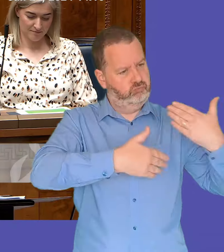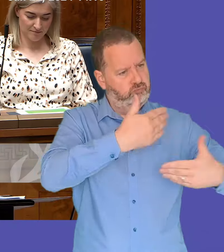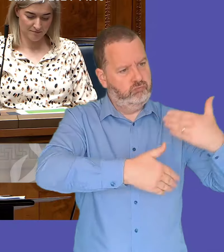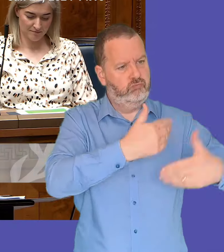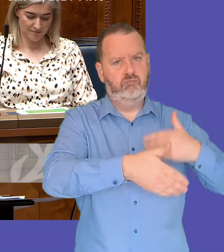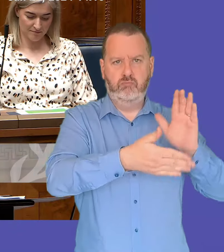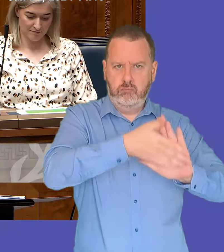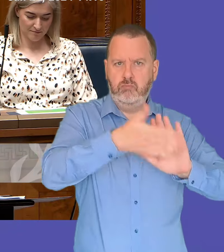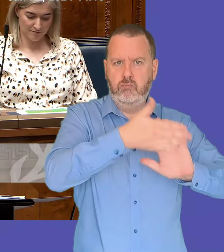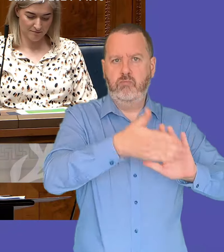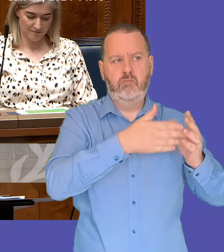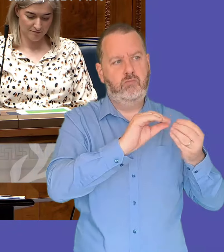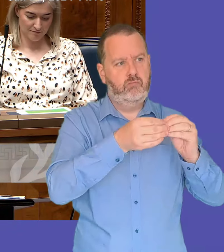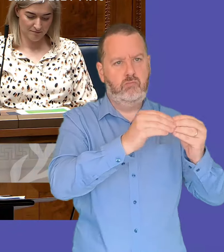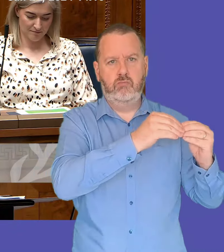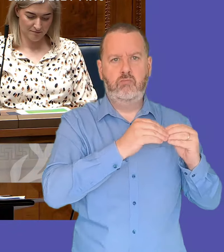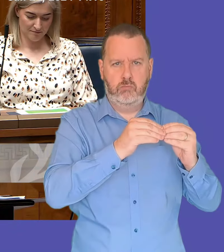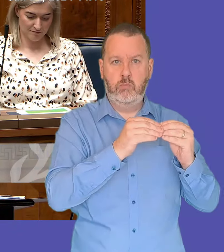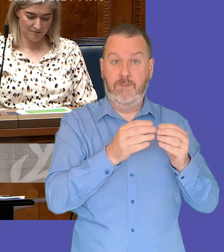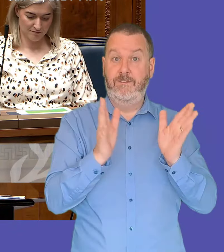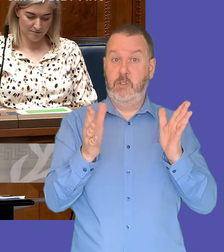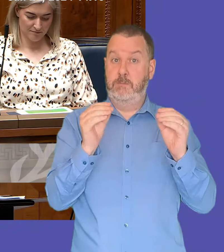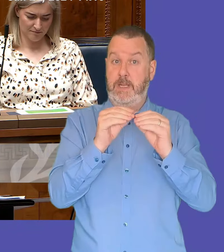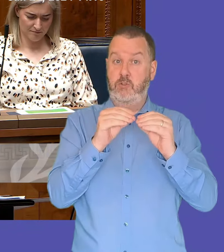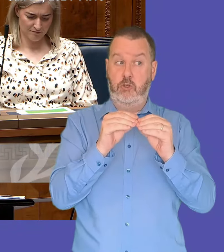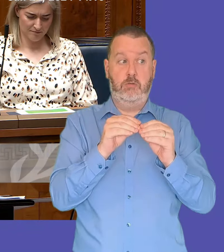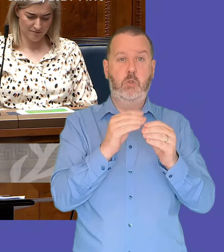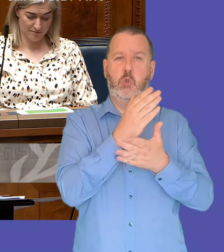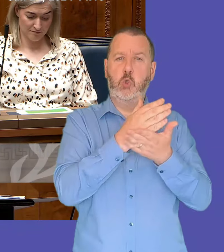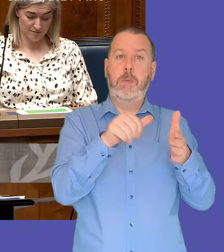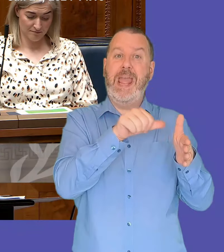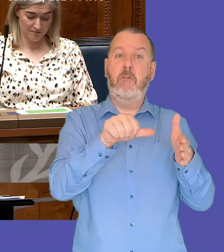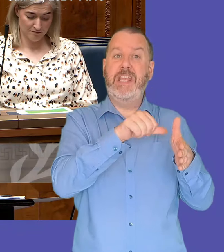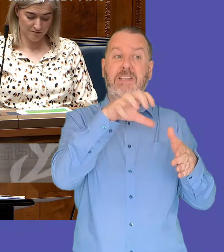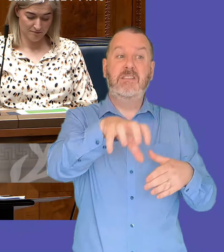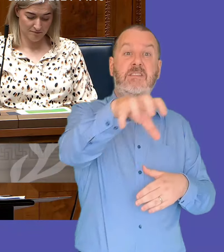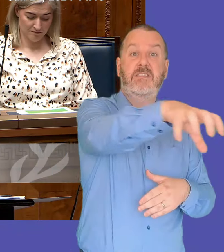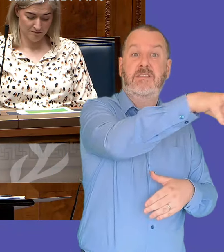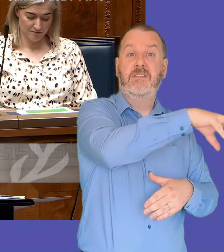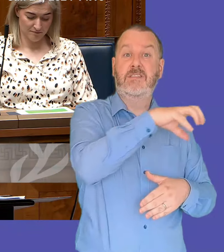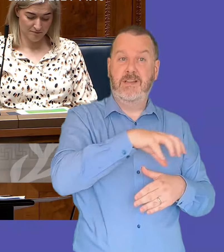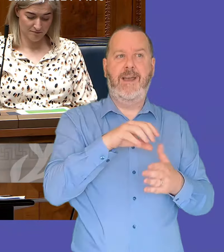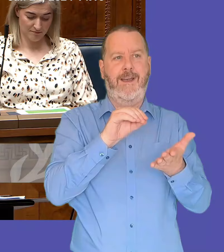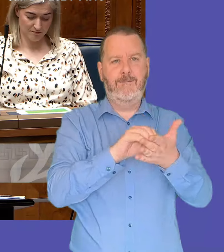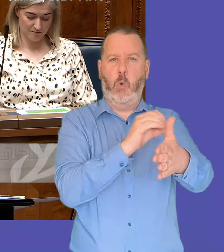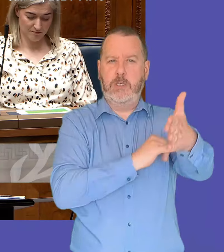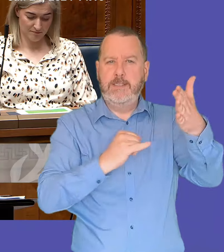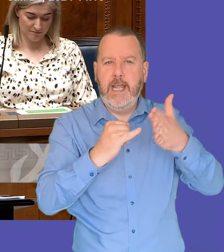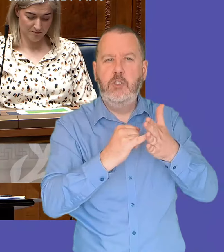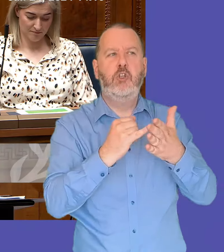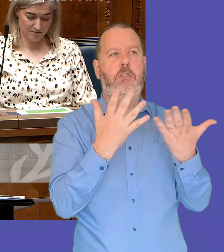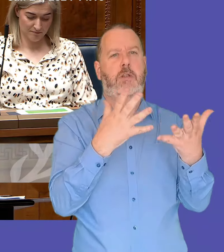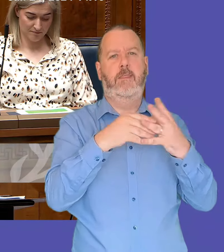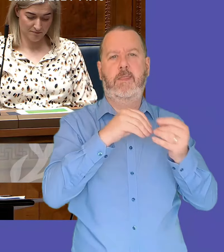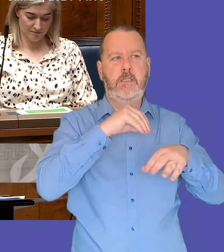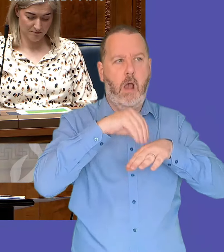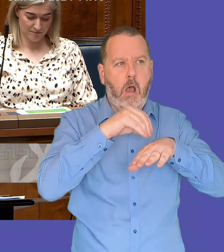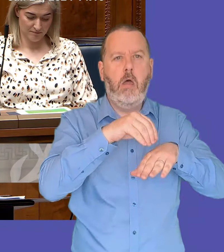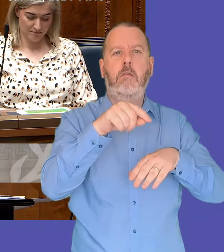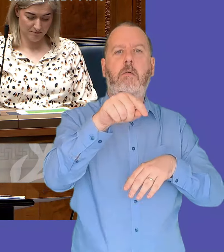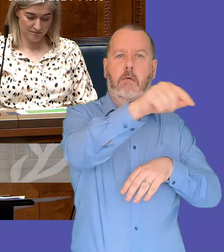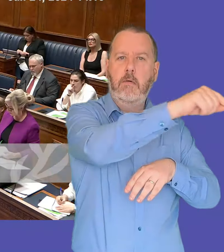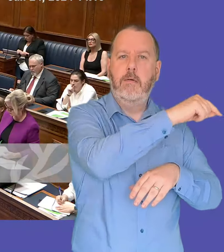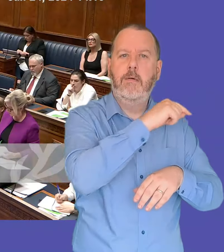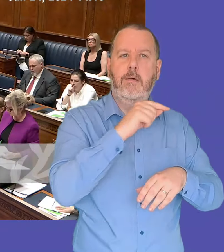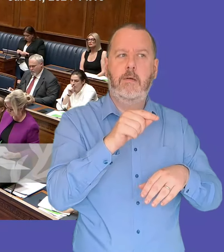regeneration of the site i have already mentioned some of the areas where the site has been developed and that there's even more potential and i know